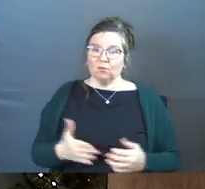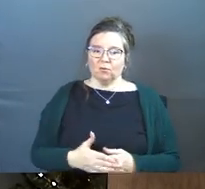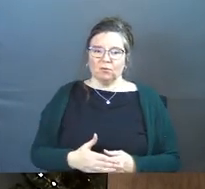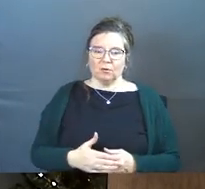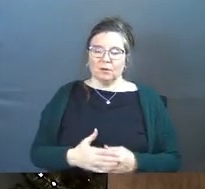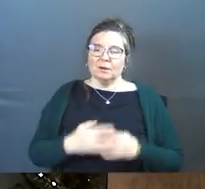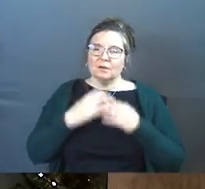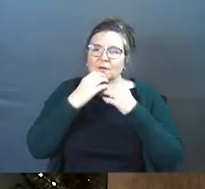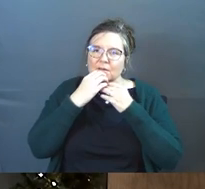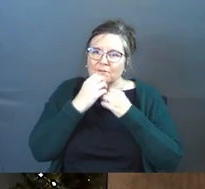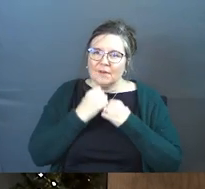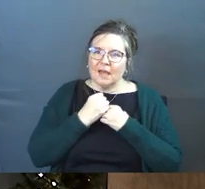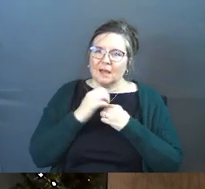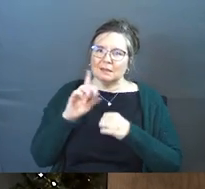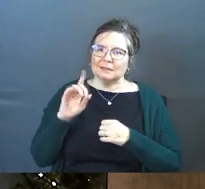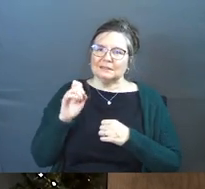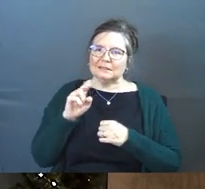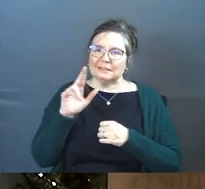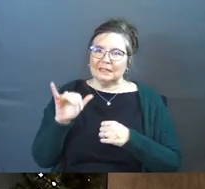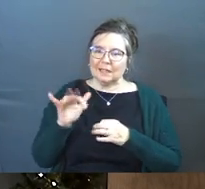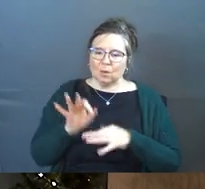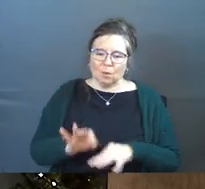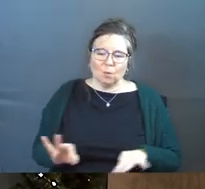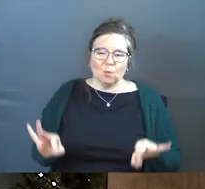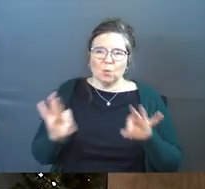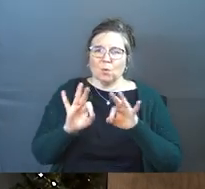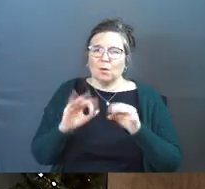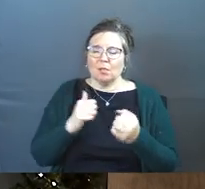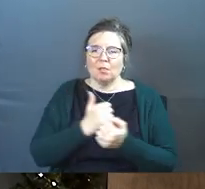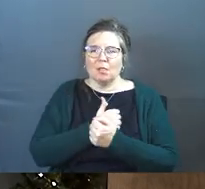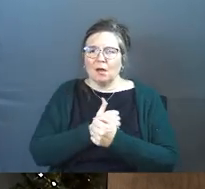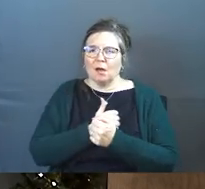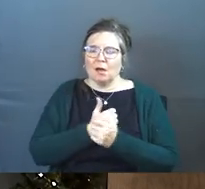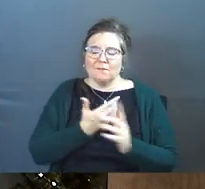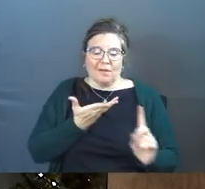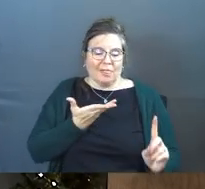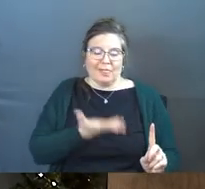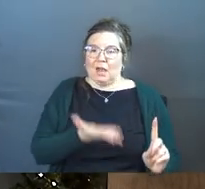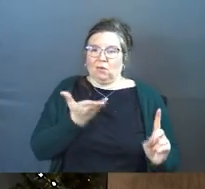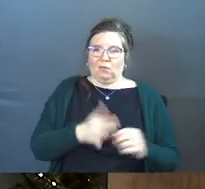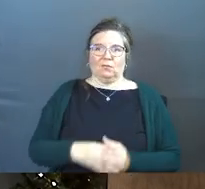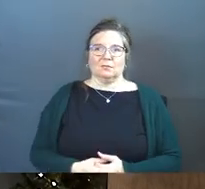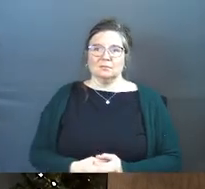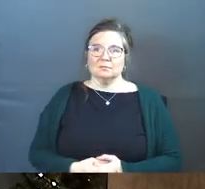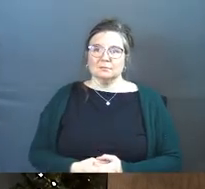Value, dignity, worth, love. Just there.